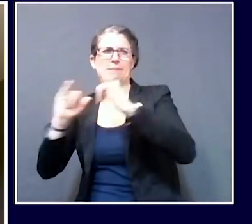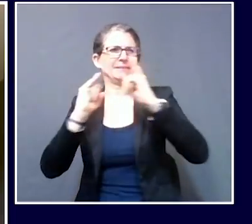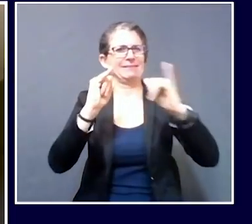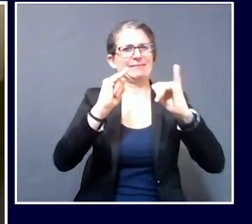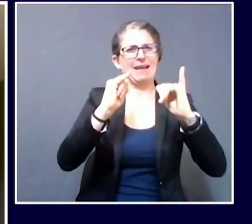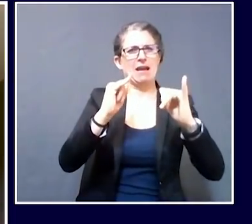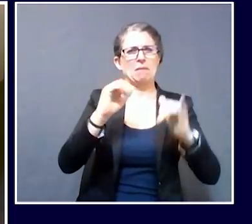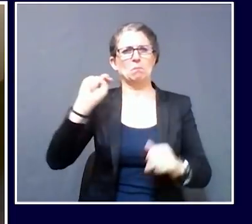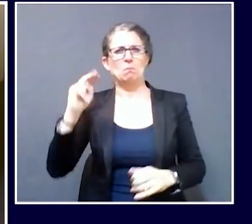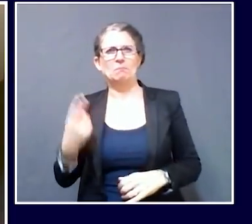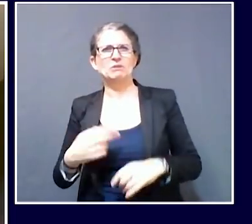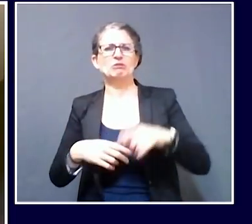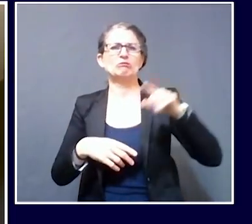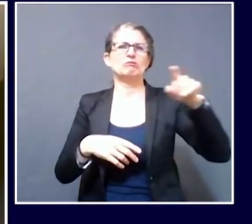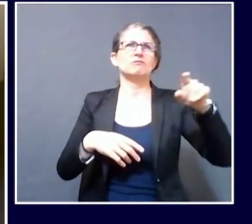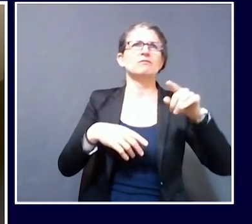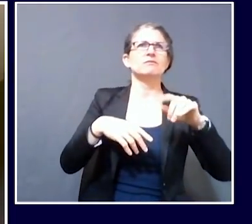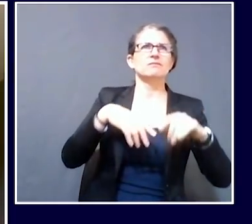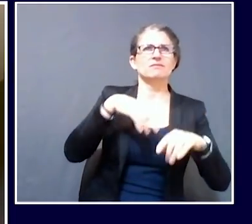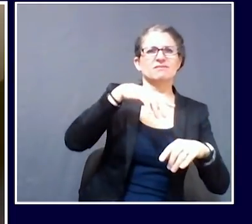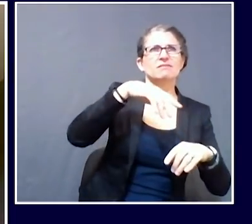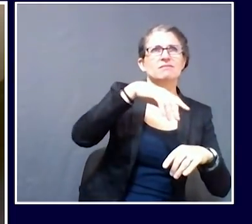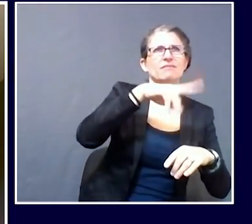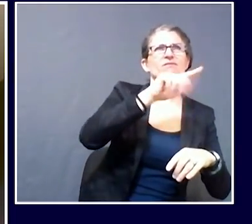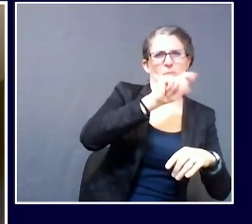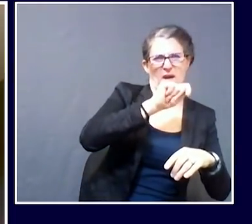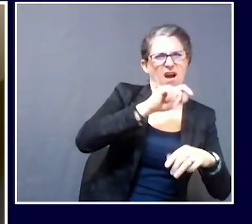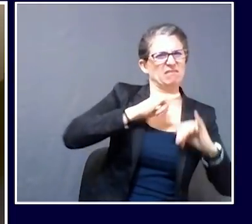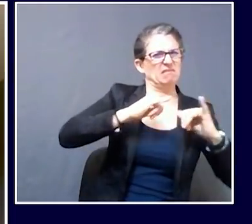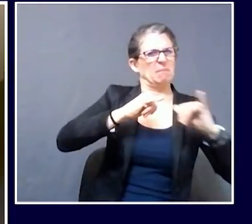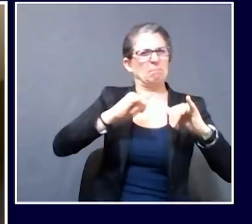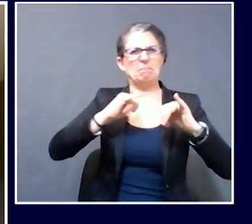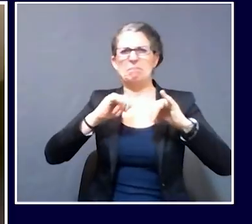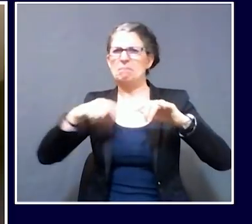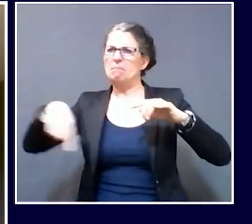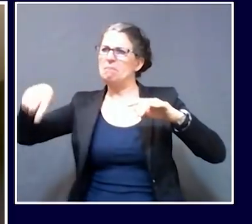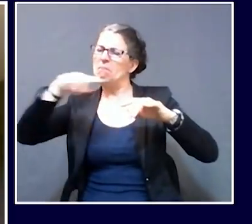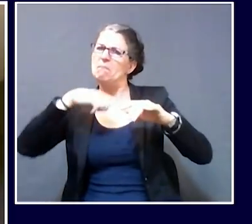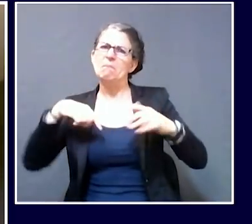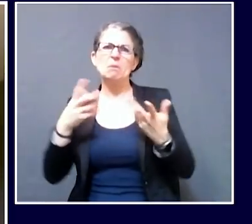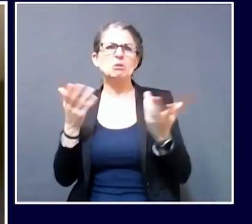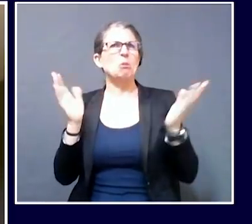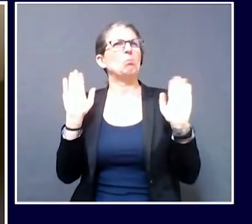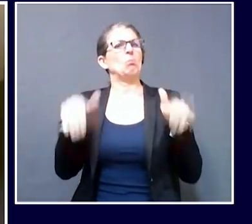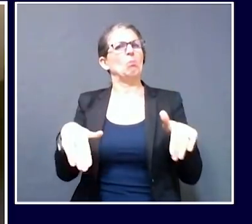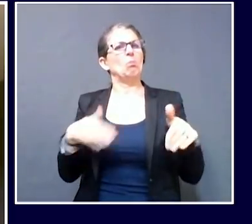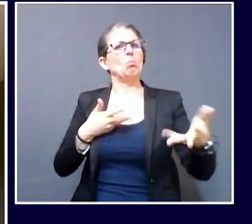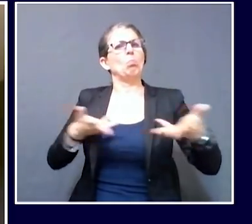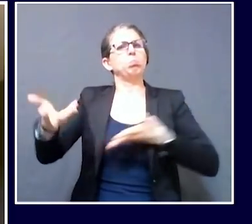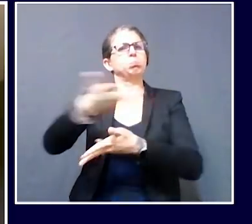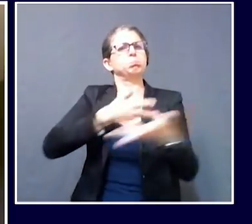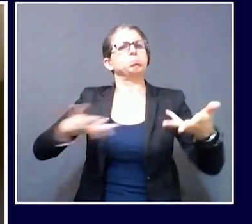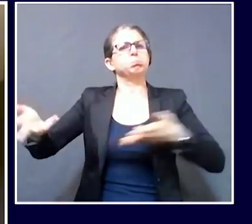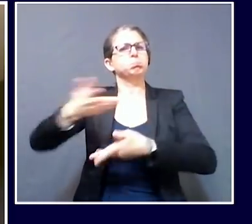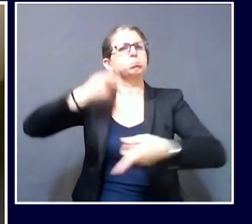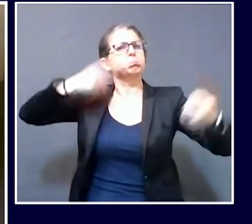thing and said New Hampshire and Maine's health outcomes are very similar so that we will carve them out.